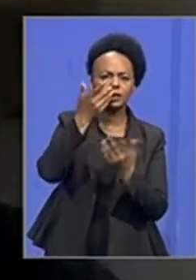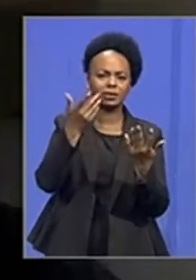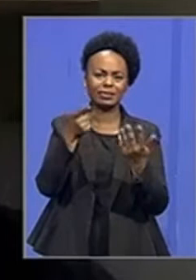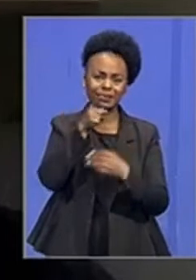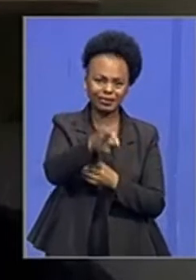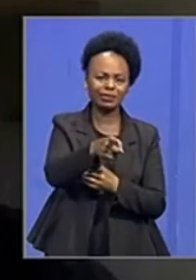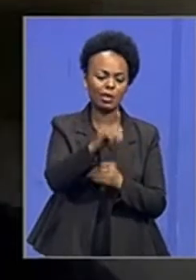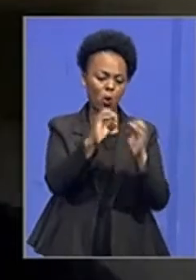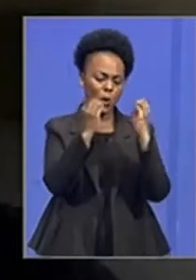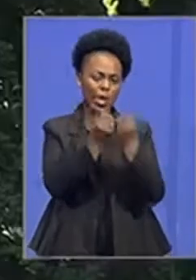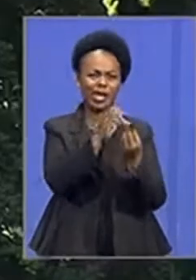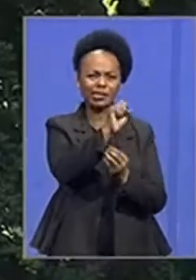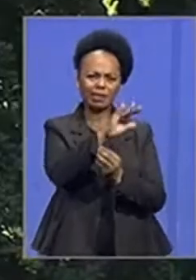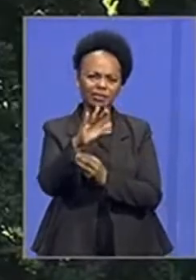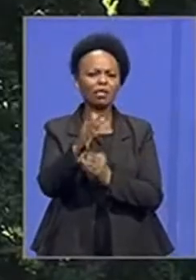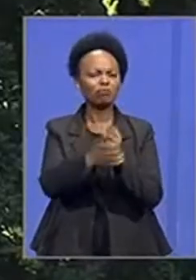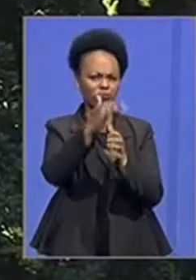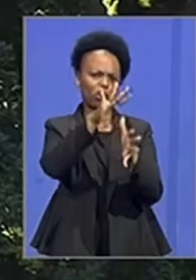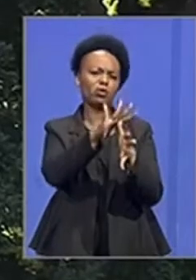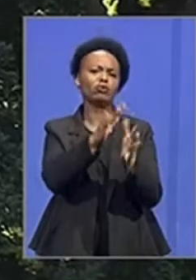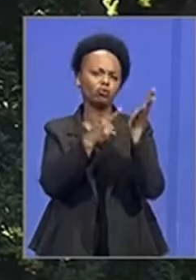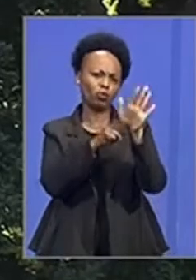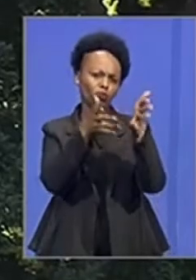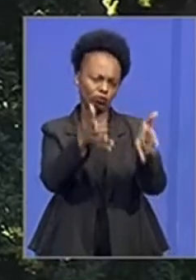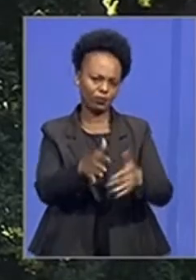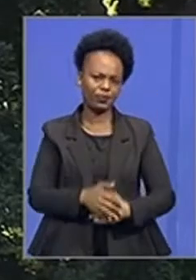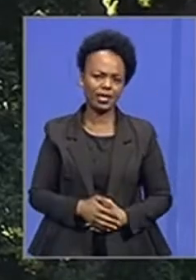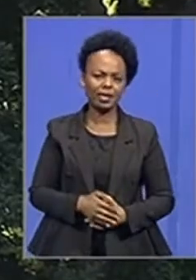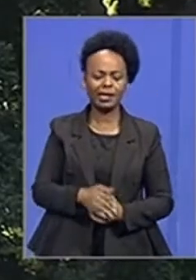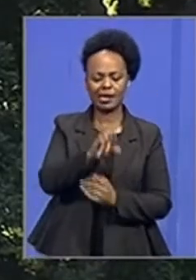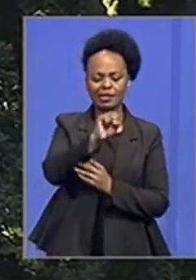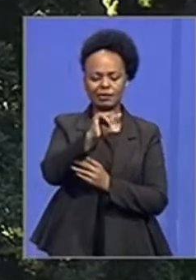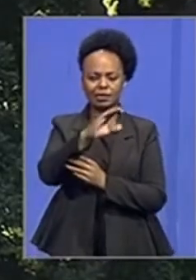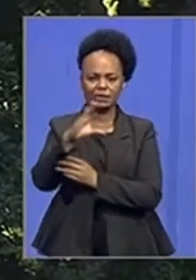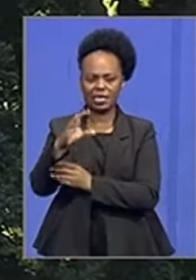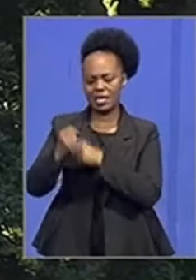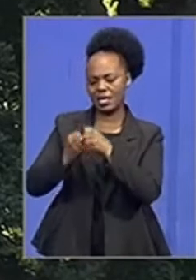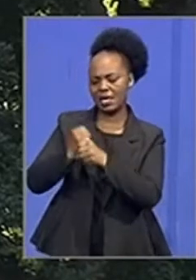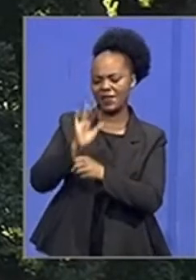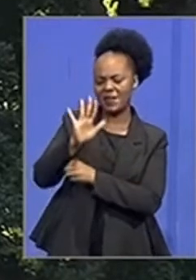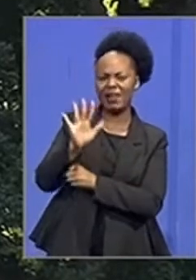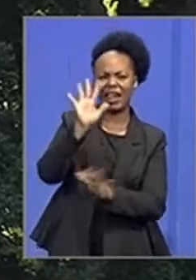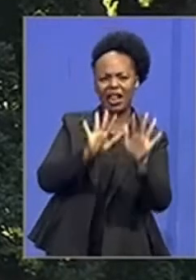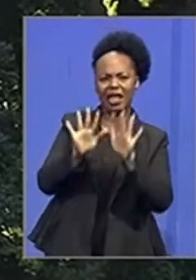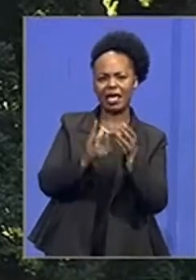capacitated to meet those demands. If SABC doesn't care, that We lot of